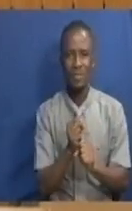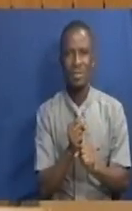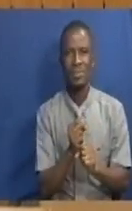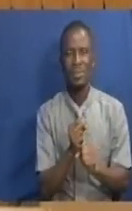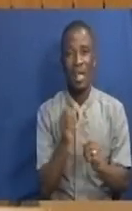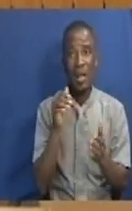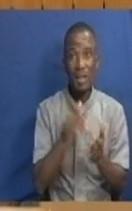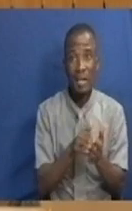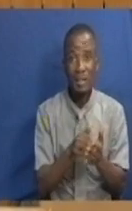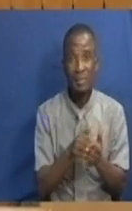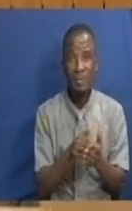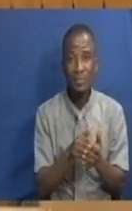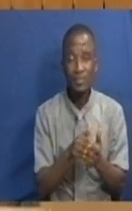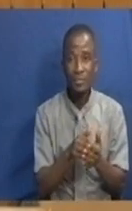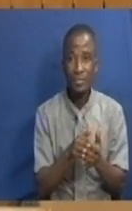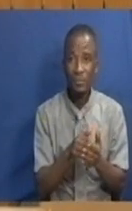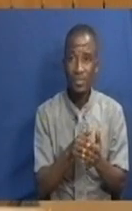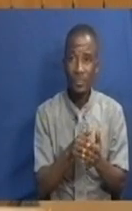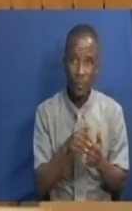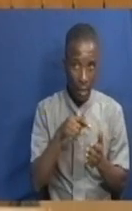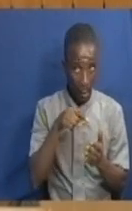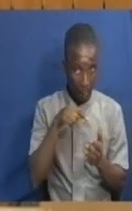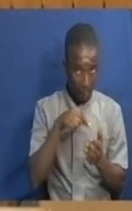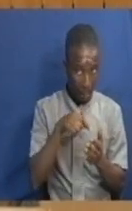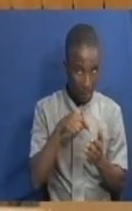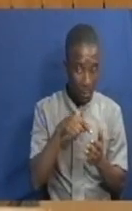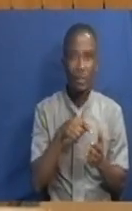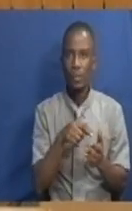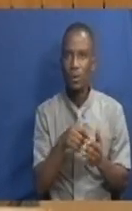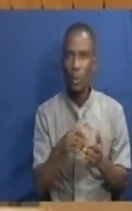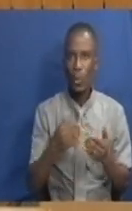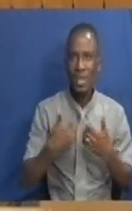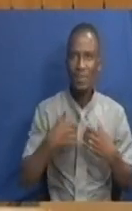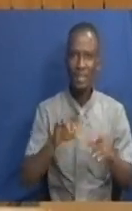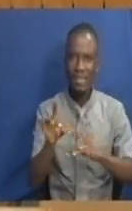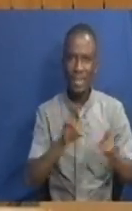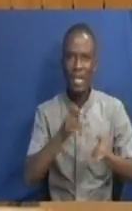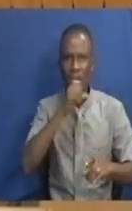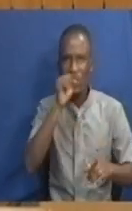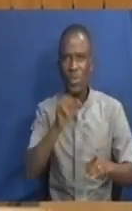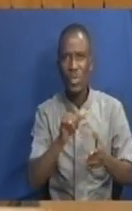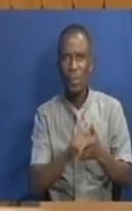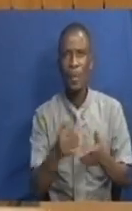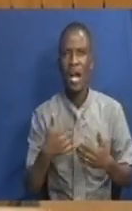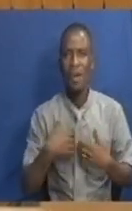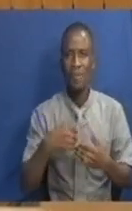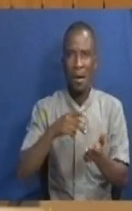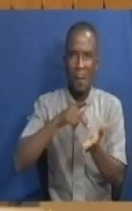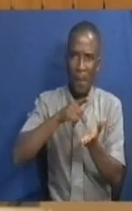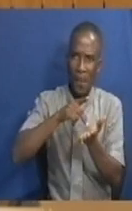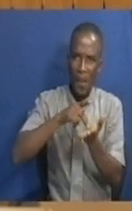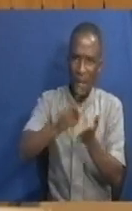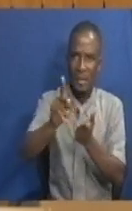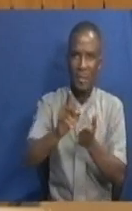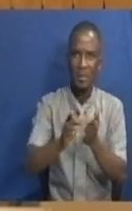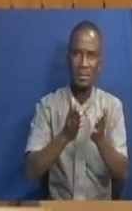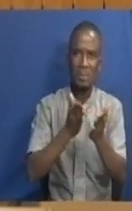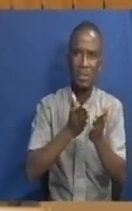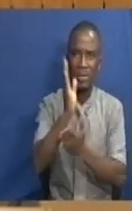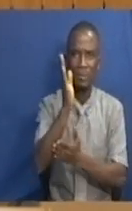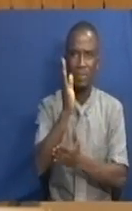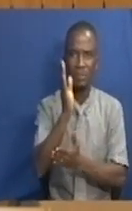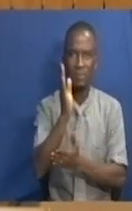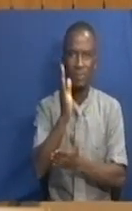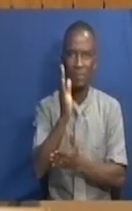again, what we have done is to ensure that we make prompt payments. Prompt payments of all